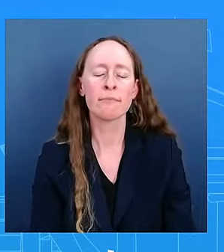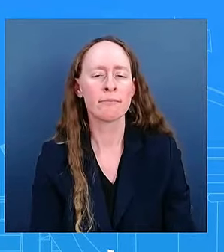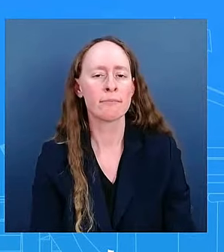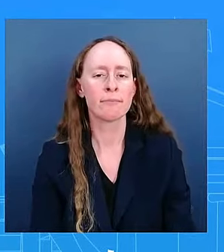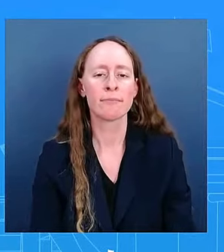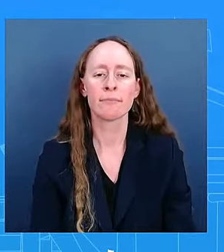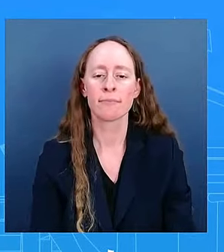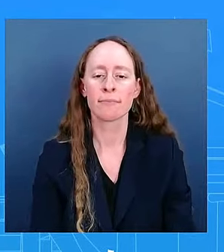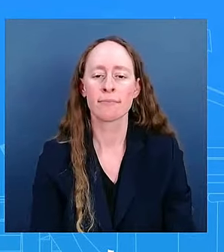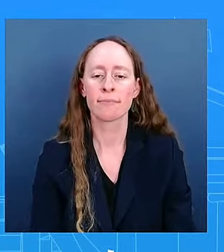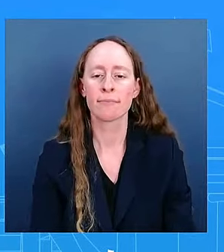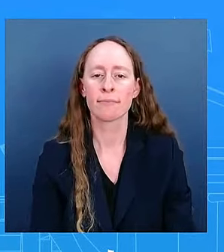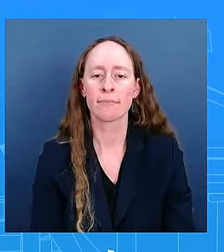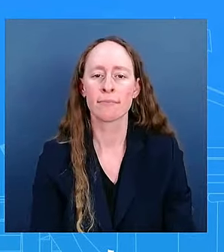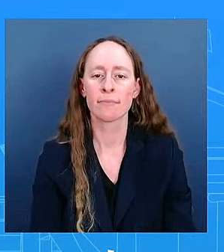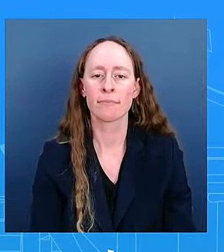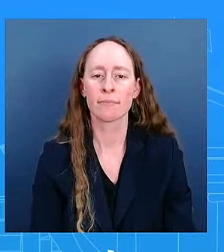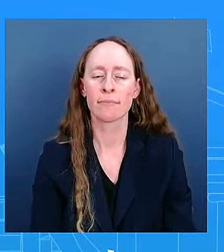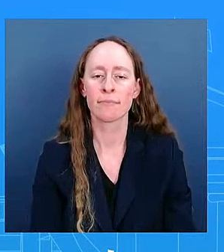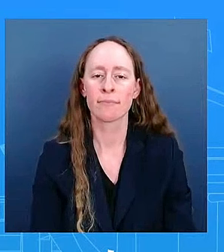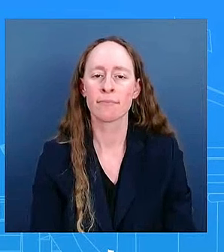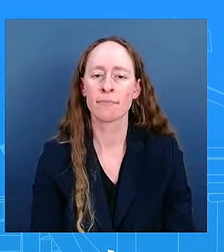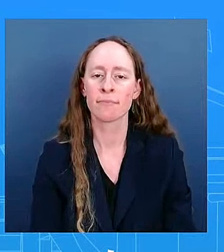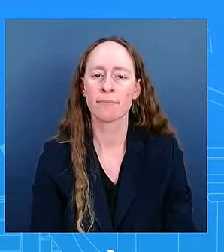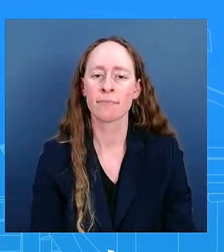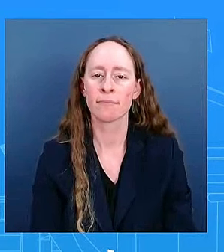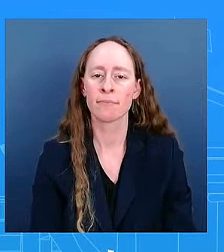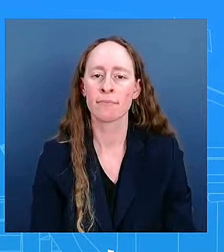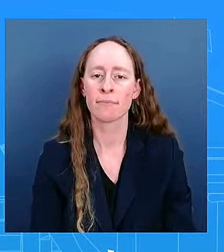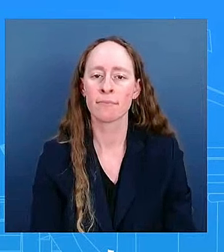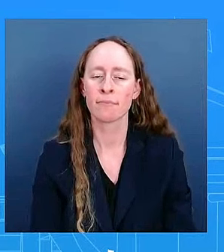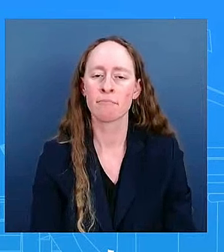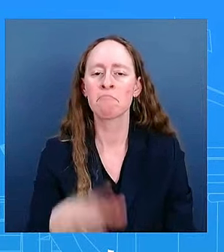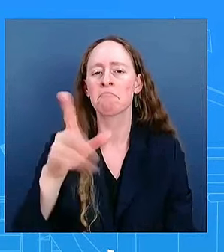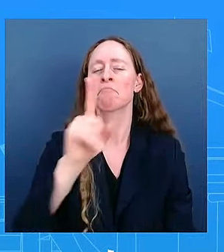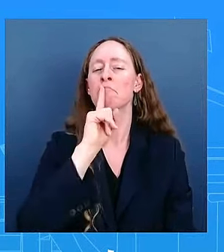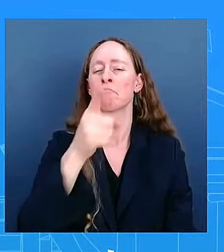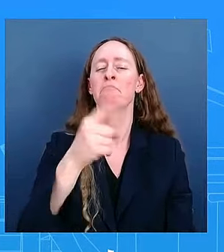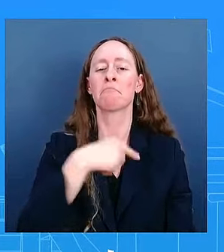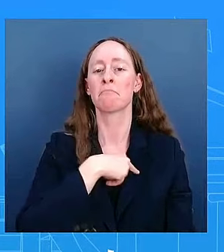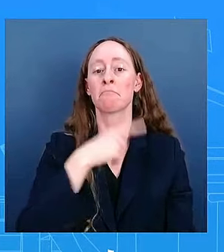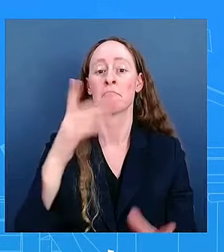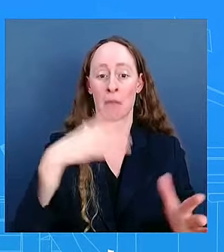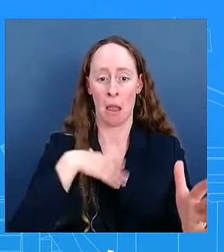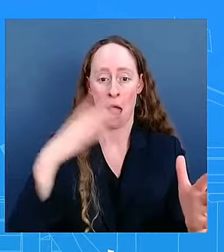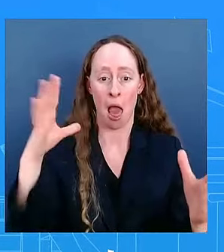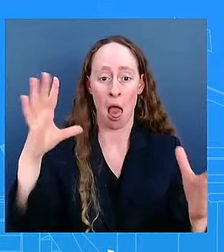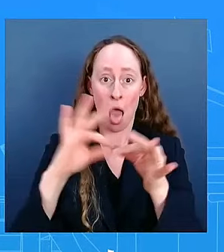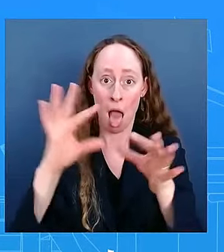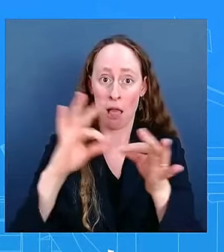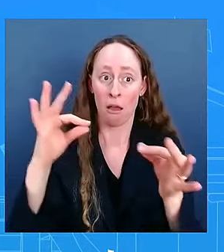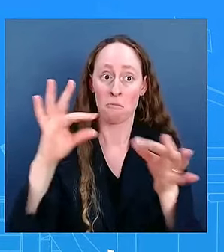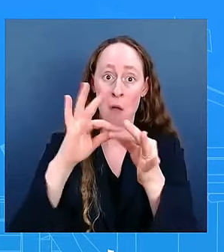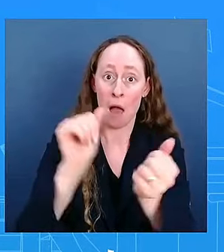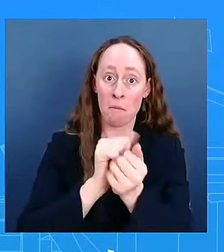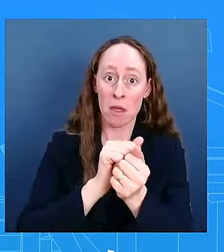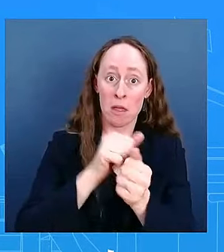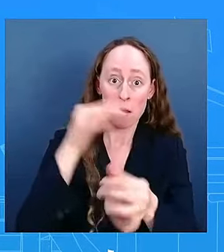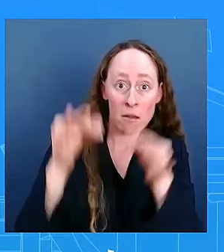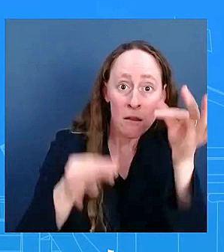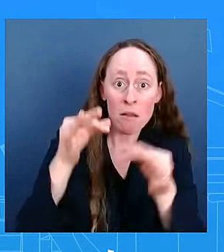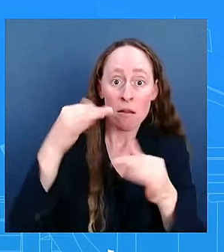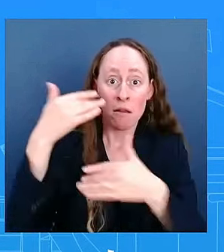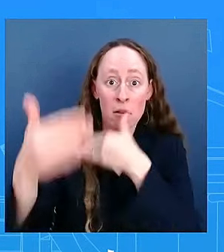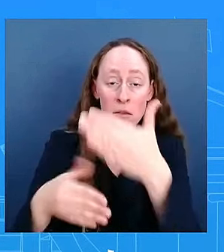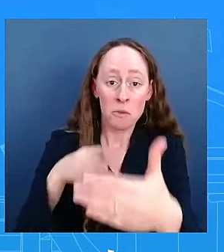lawsuit, obviously, tied into this. So what I will do is refer you to certainly the State Department and just